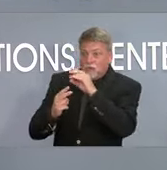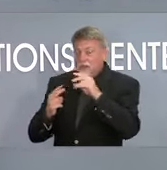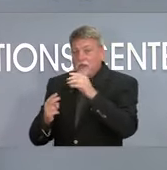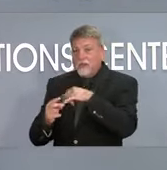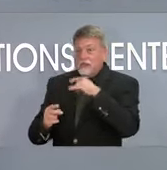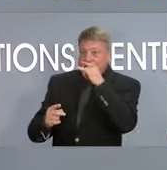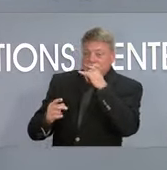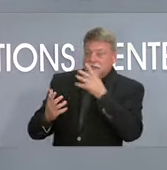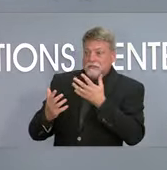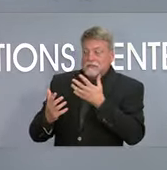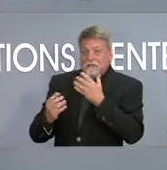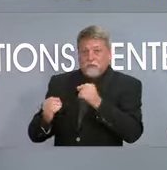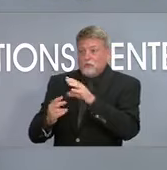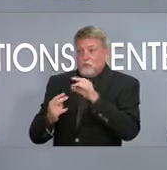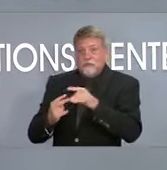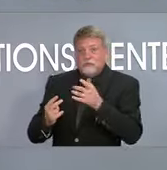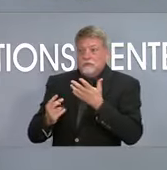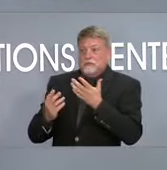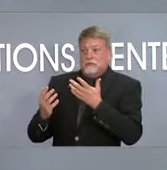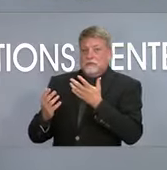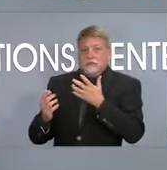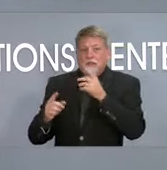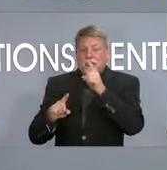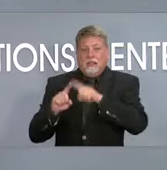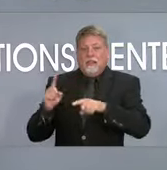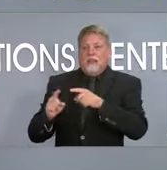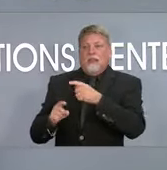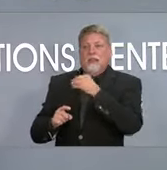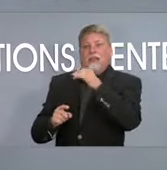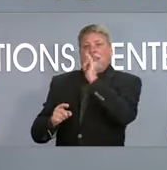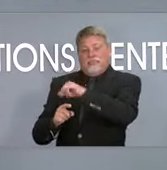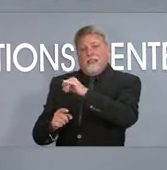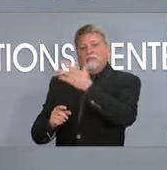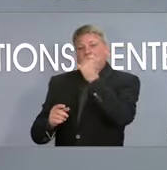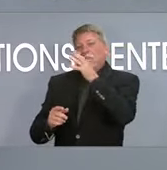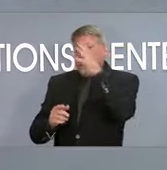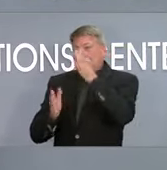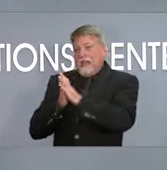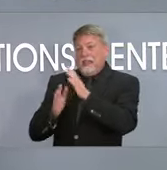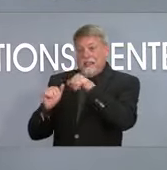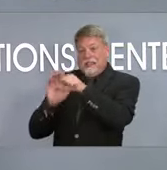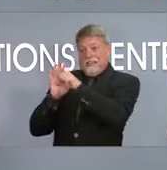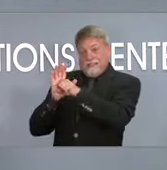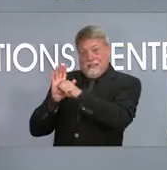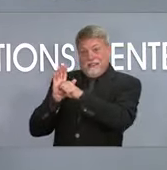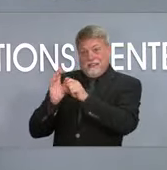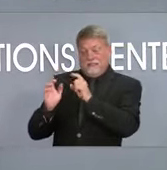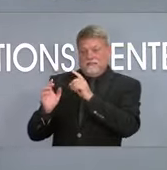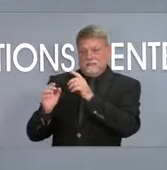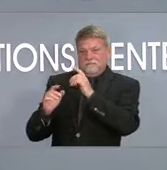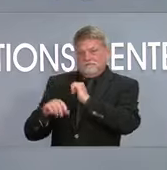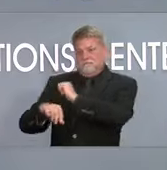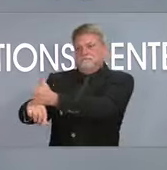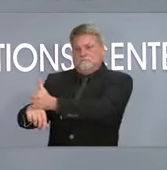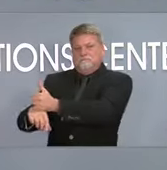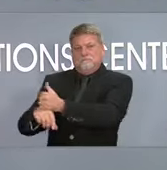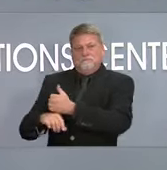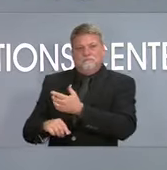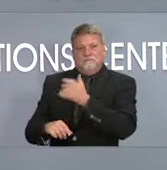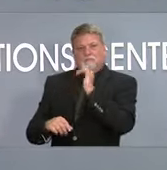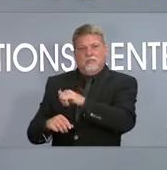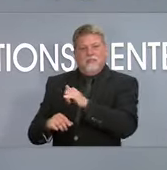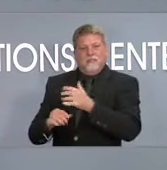And they're calling on you to step in and fill that void. Is it your position you don't have the ability because of a bill you signed last month?